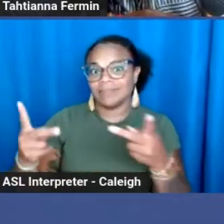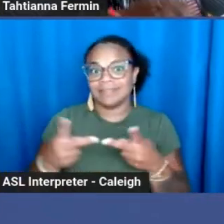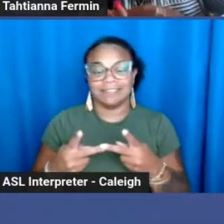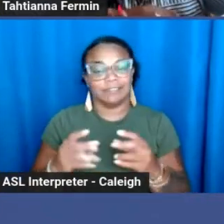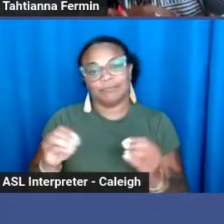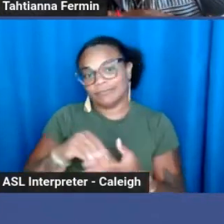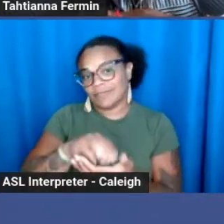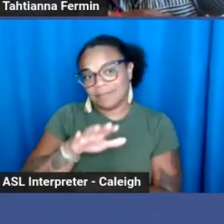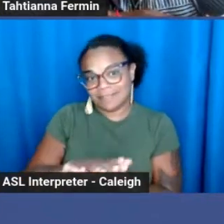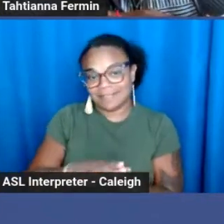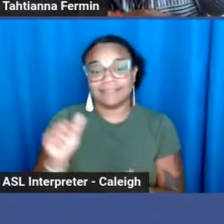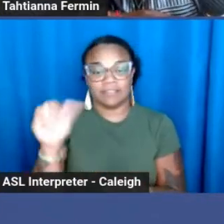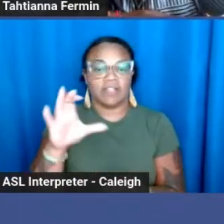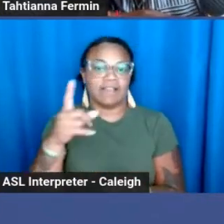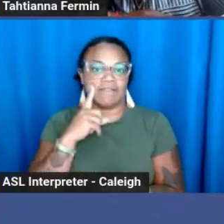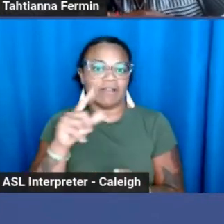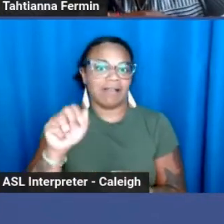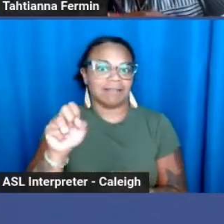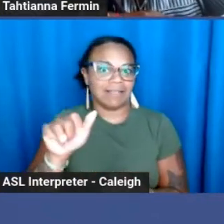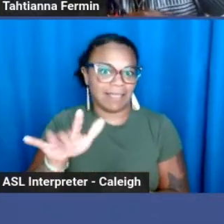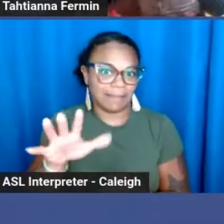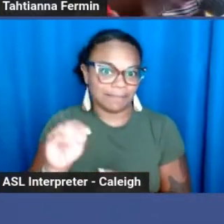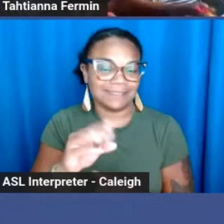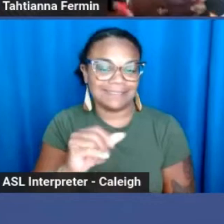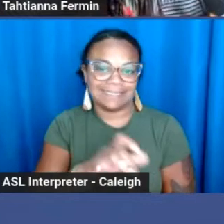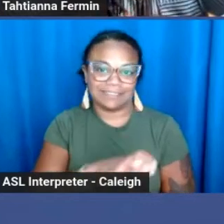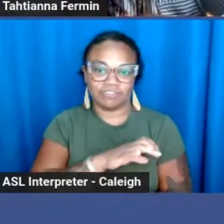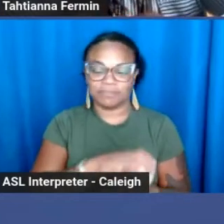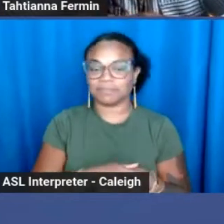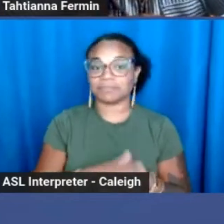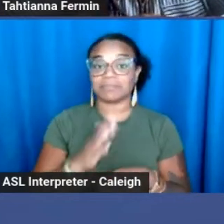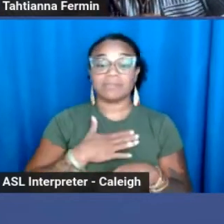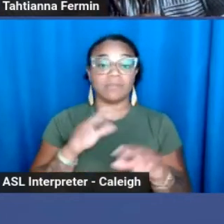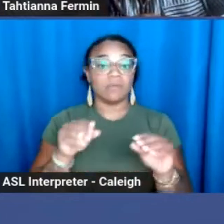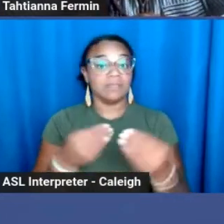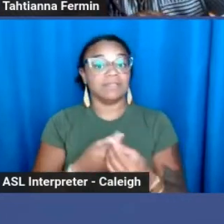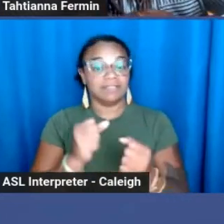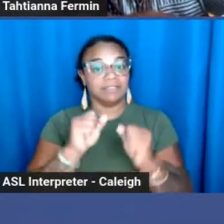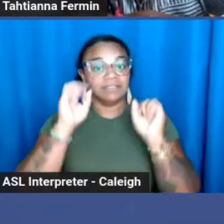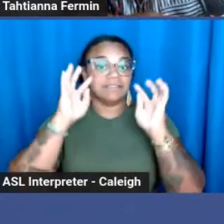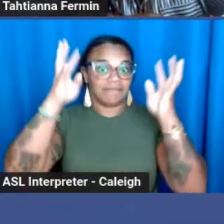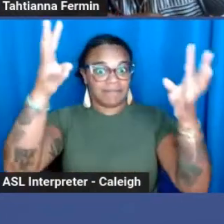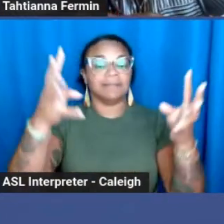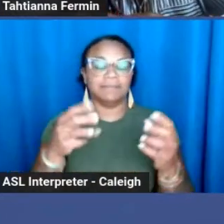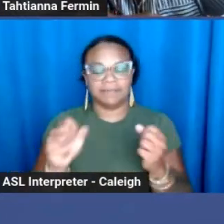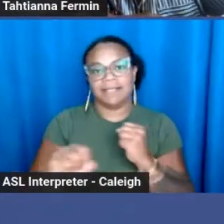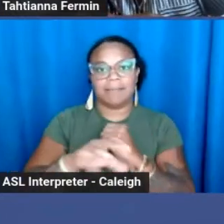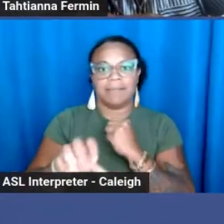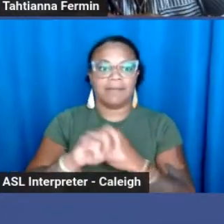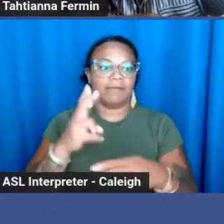My organization created this campaign called the Safe New Jersey Campaign.